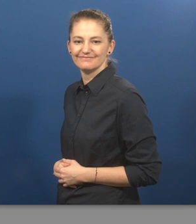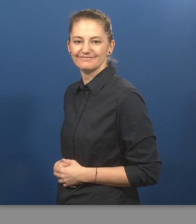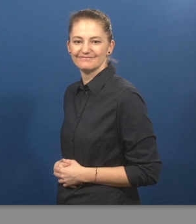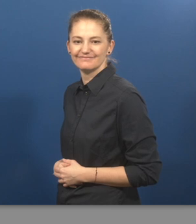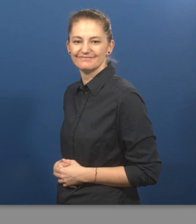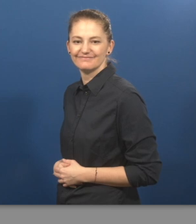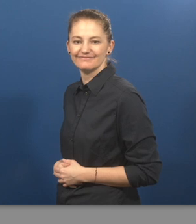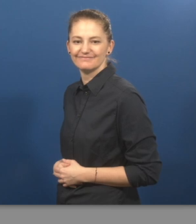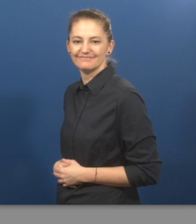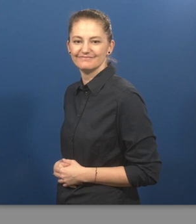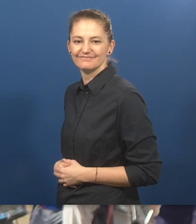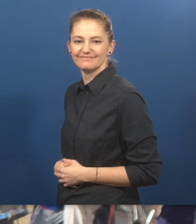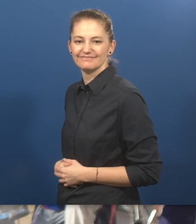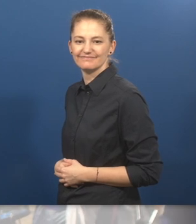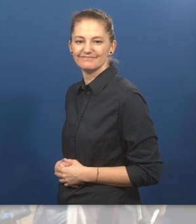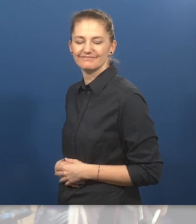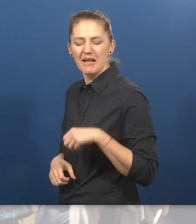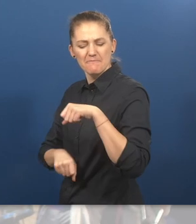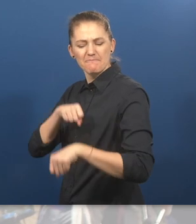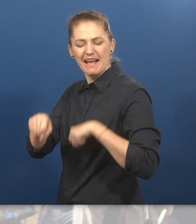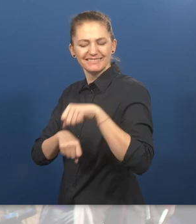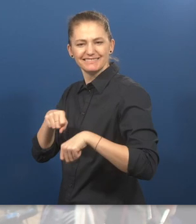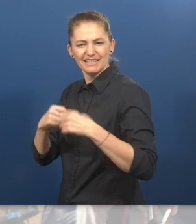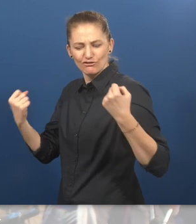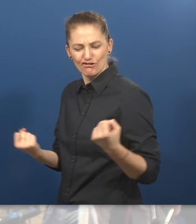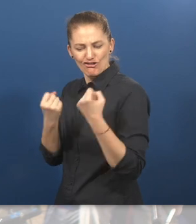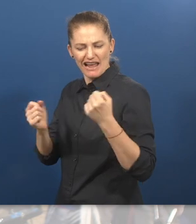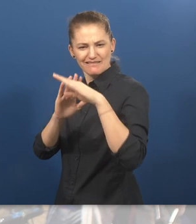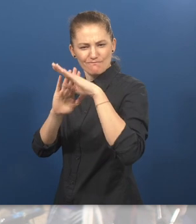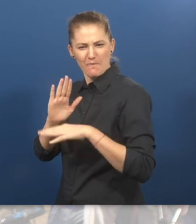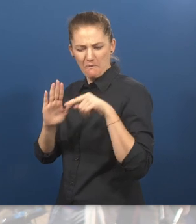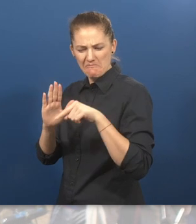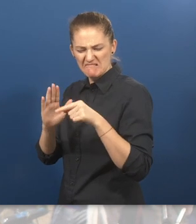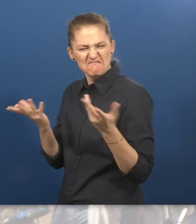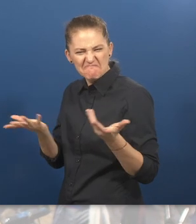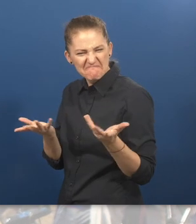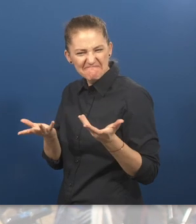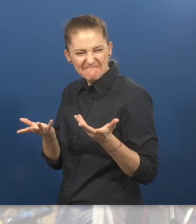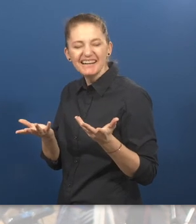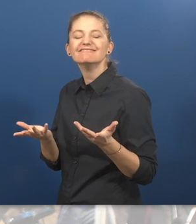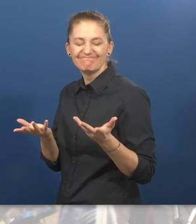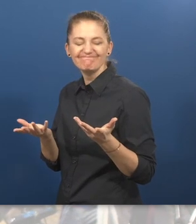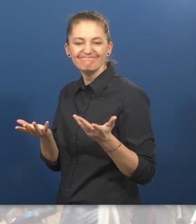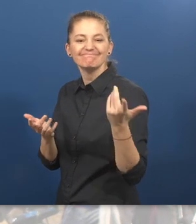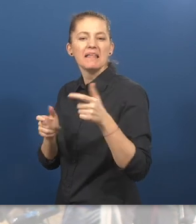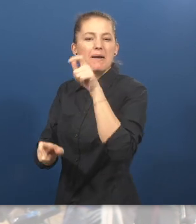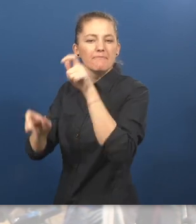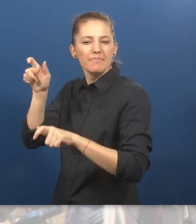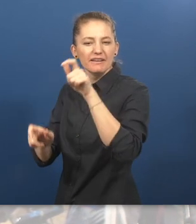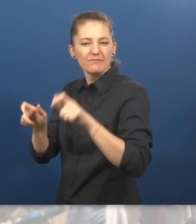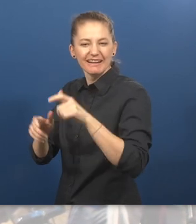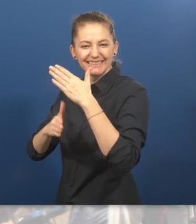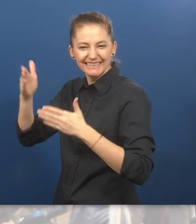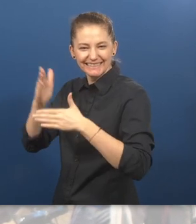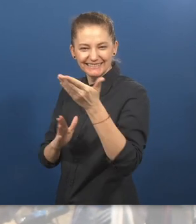generations activities. What is Bicycle Training Program about? Abdul Bazir, Founder and